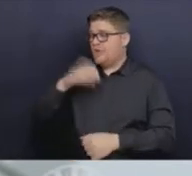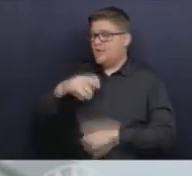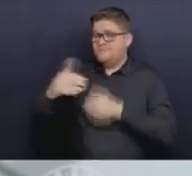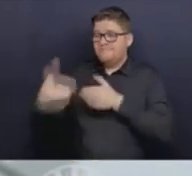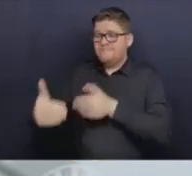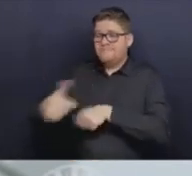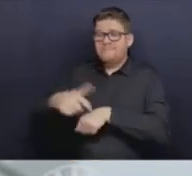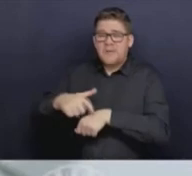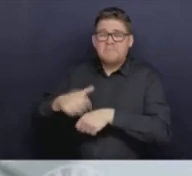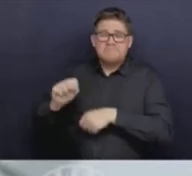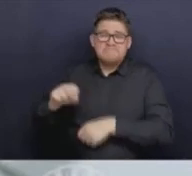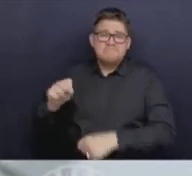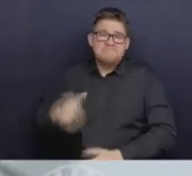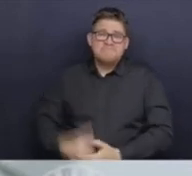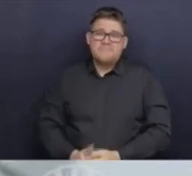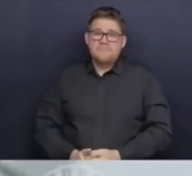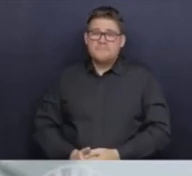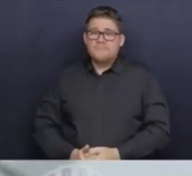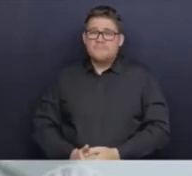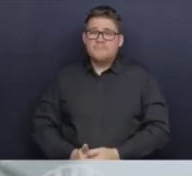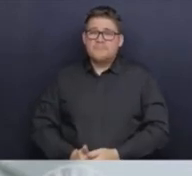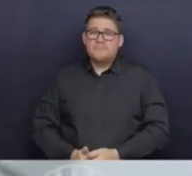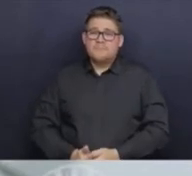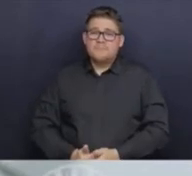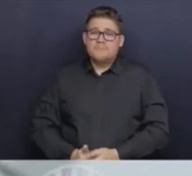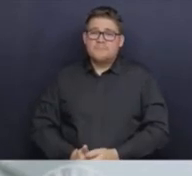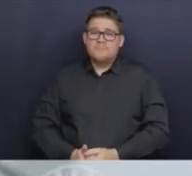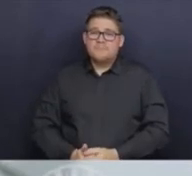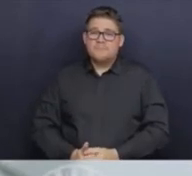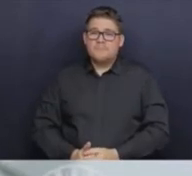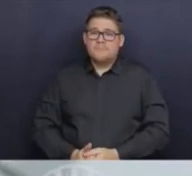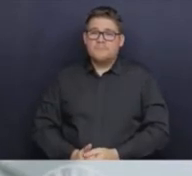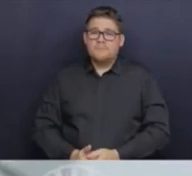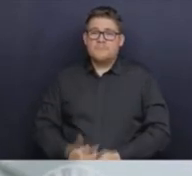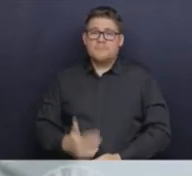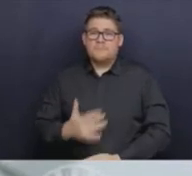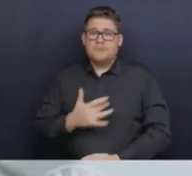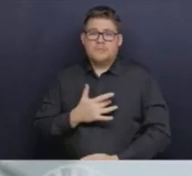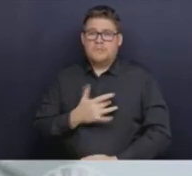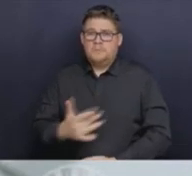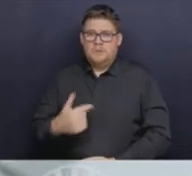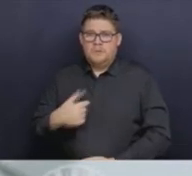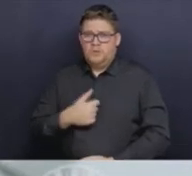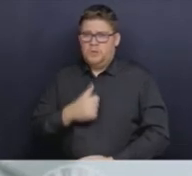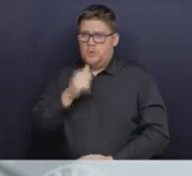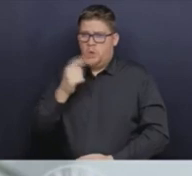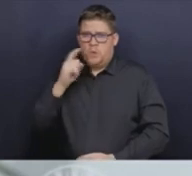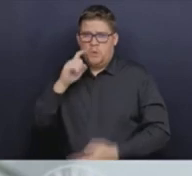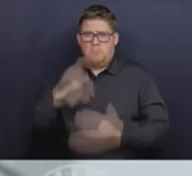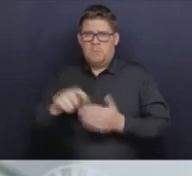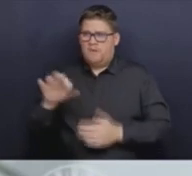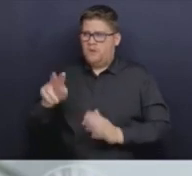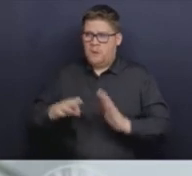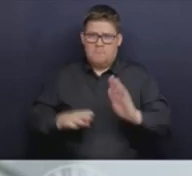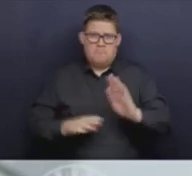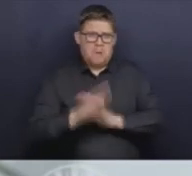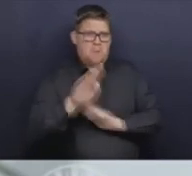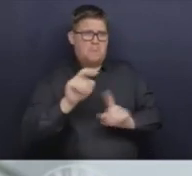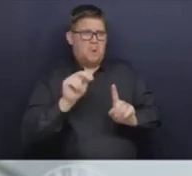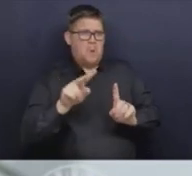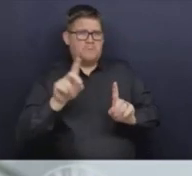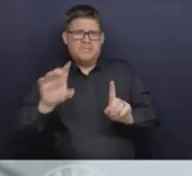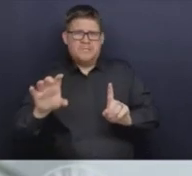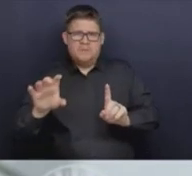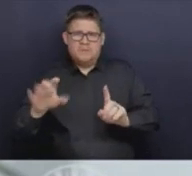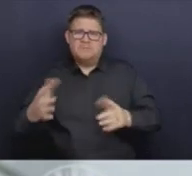see over several months in, uh, November, December, and we have seen a decrease. But as I mentioned, it's been H3N2 almost exclusively,